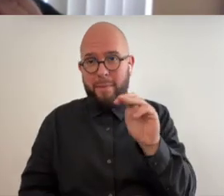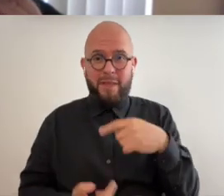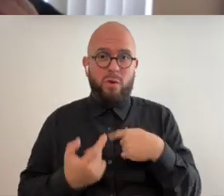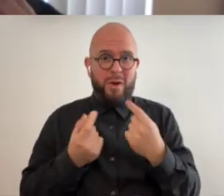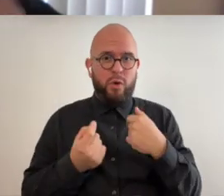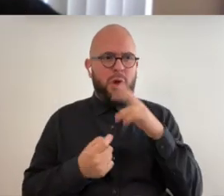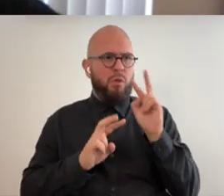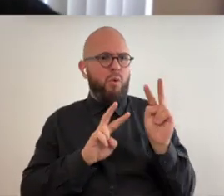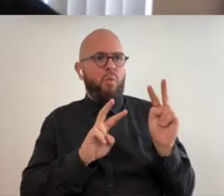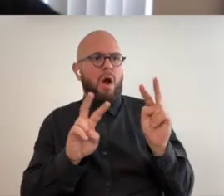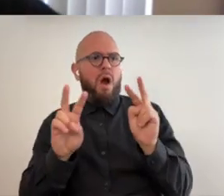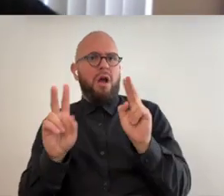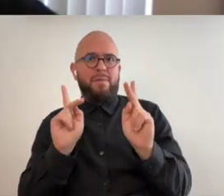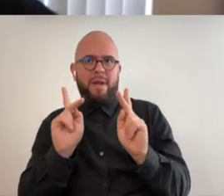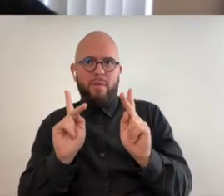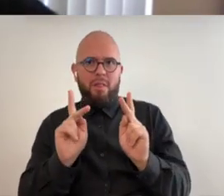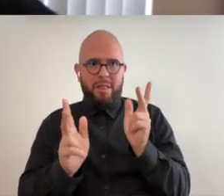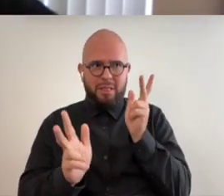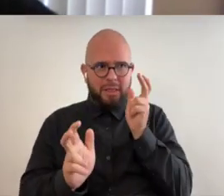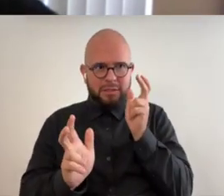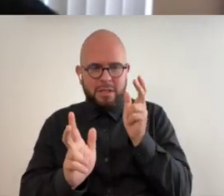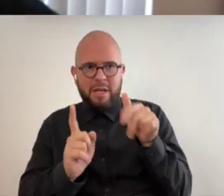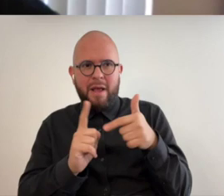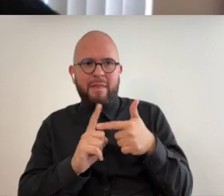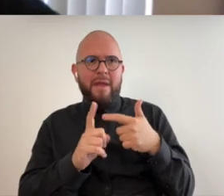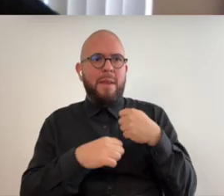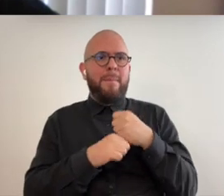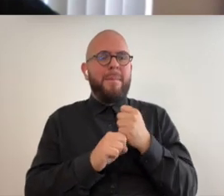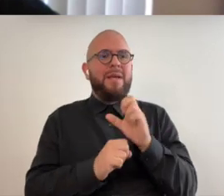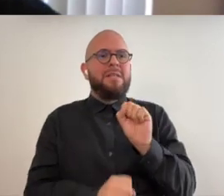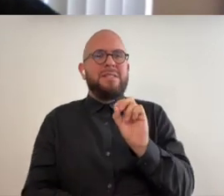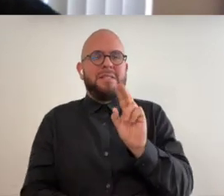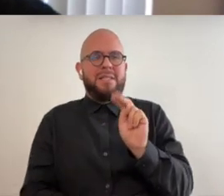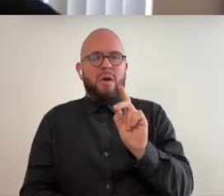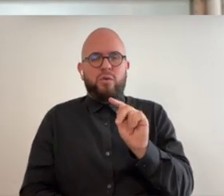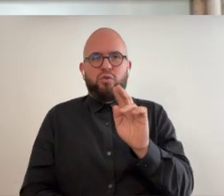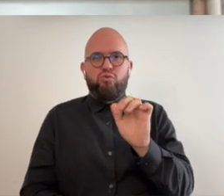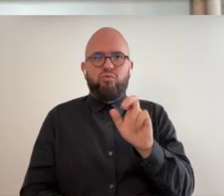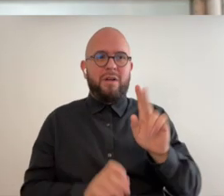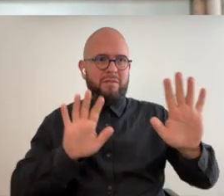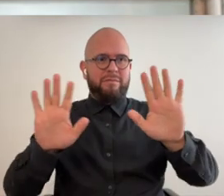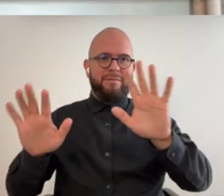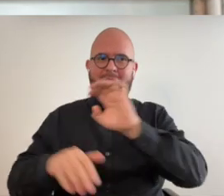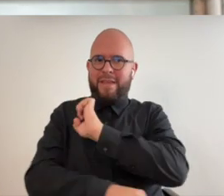and listen to them and almost like create a soundtrack of the energy of the people in the room neat